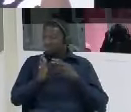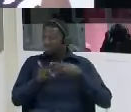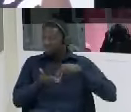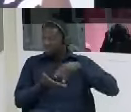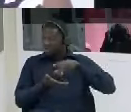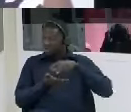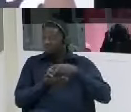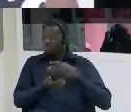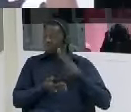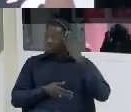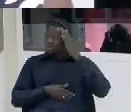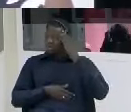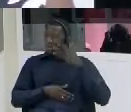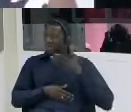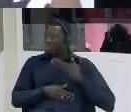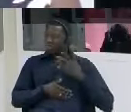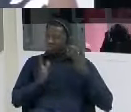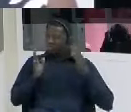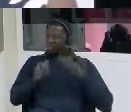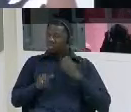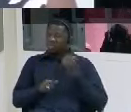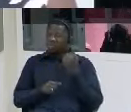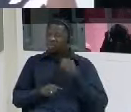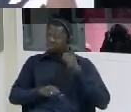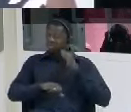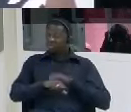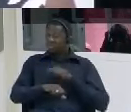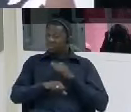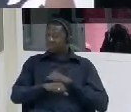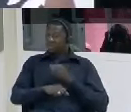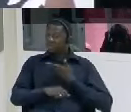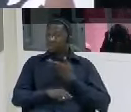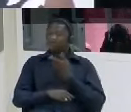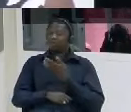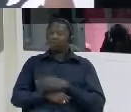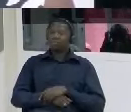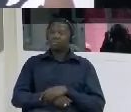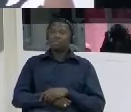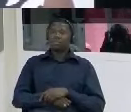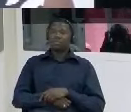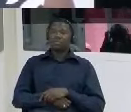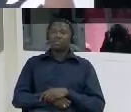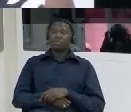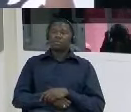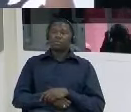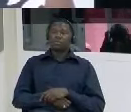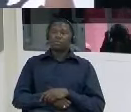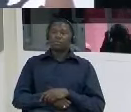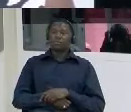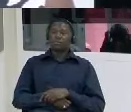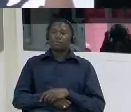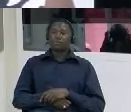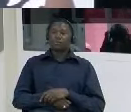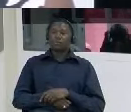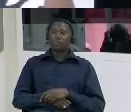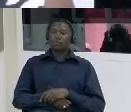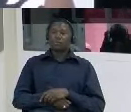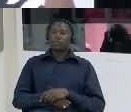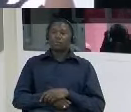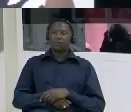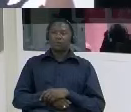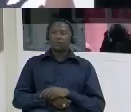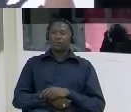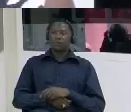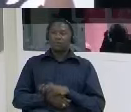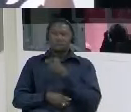problem let's just seek some clarification because you just told us that you actually hadn't seen